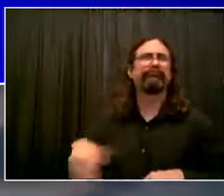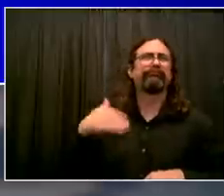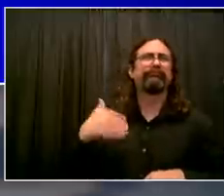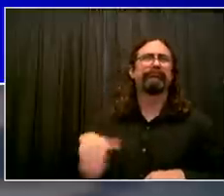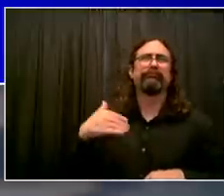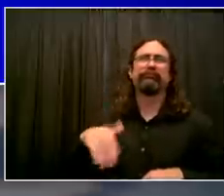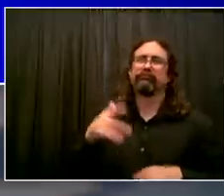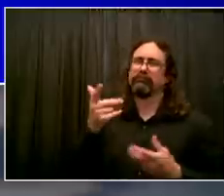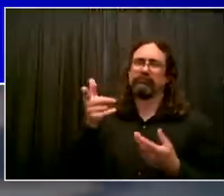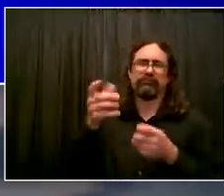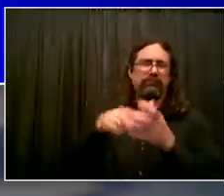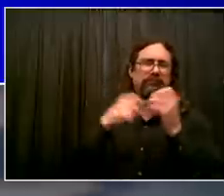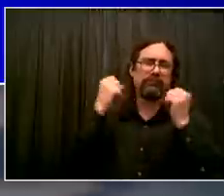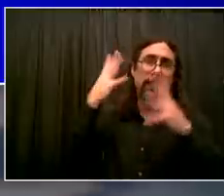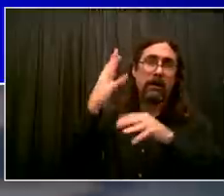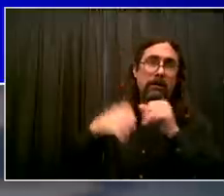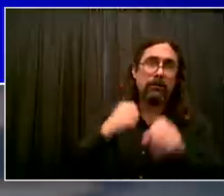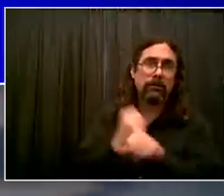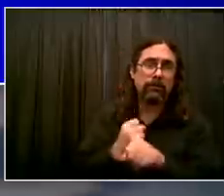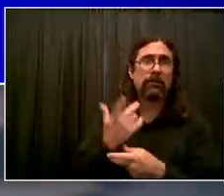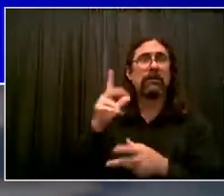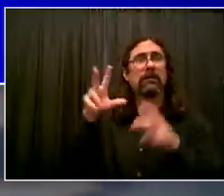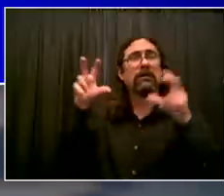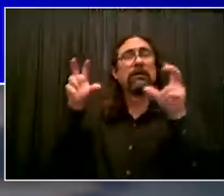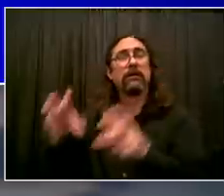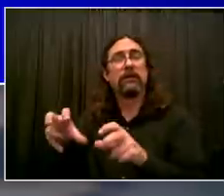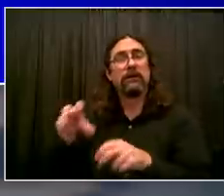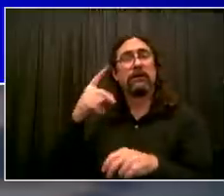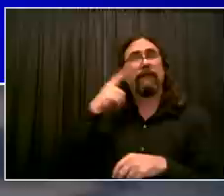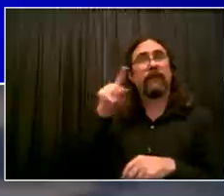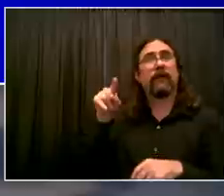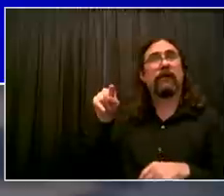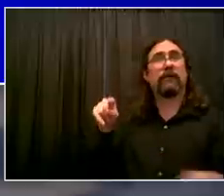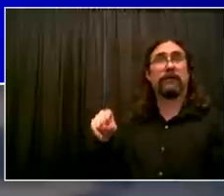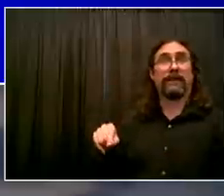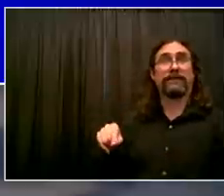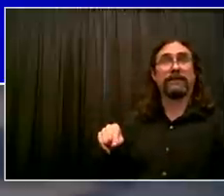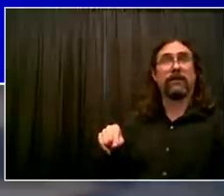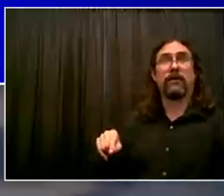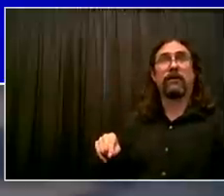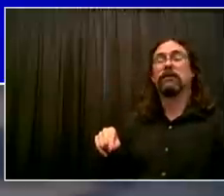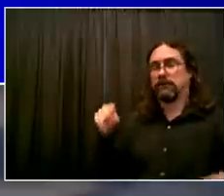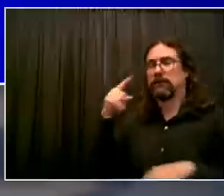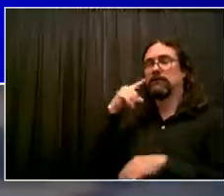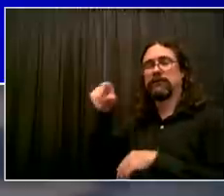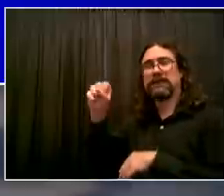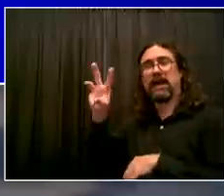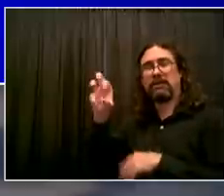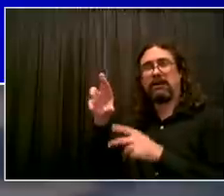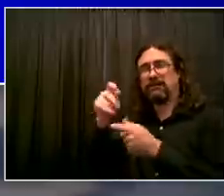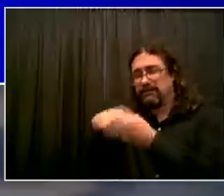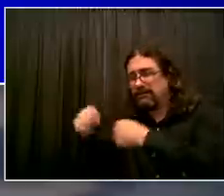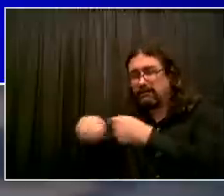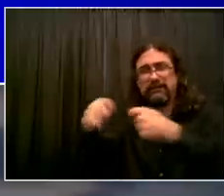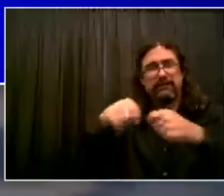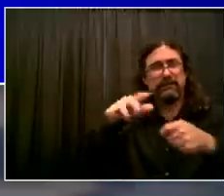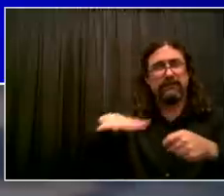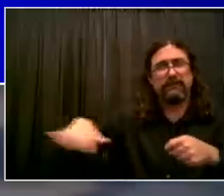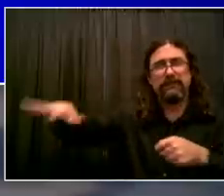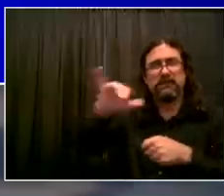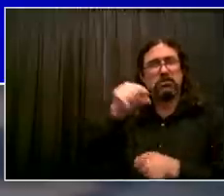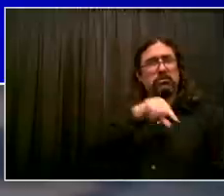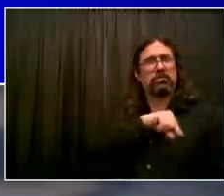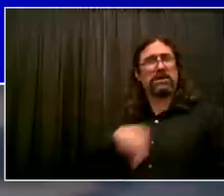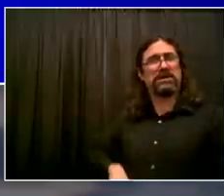need to get to the bigger solutions, the truly long-term solutions. But in the meantime, we have very aggressive actions we're going to take to protect